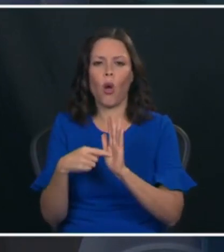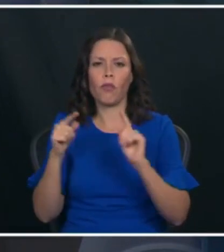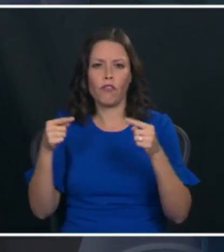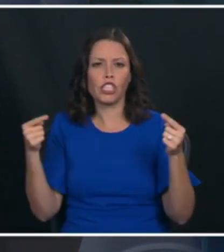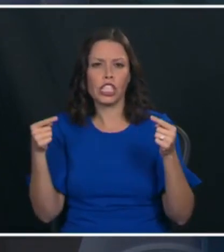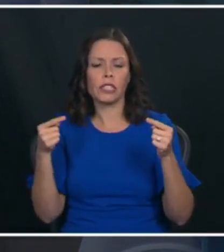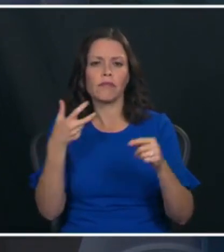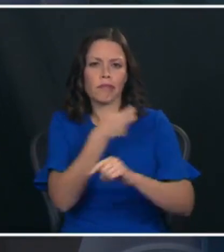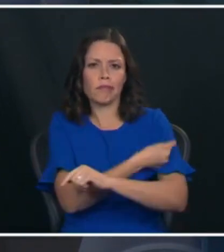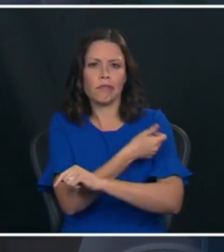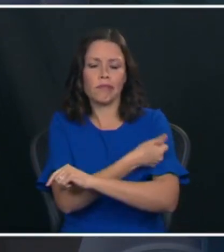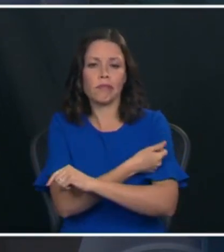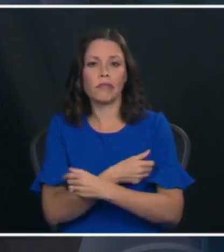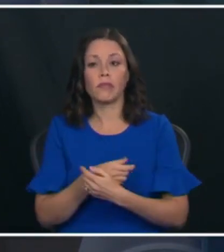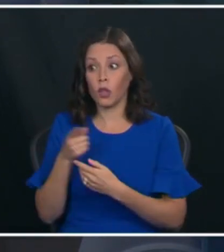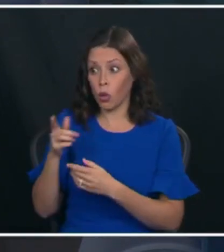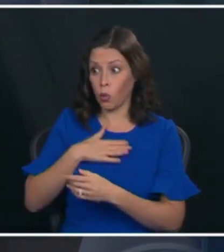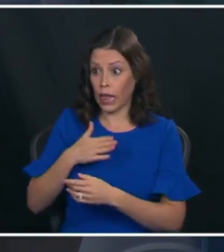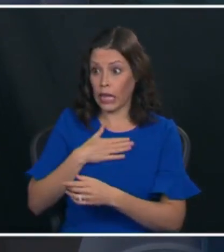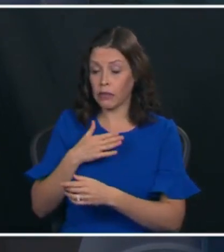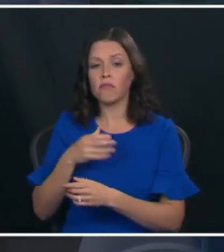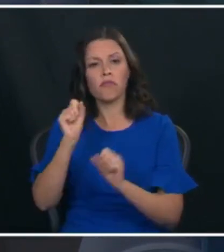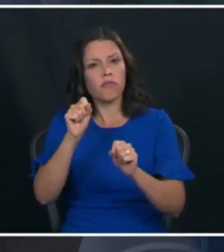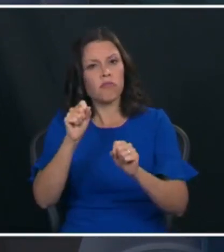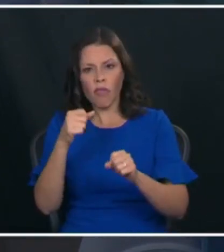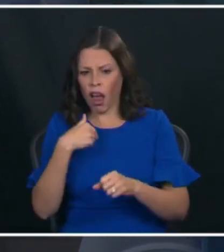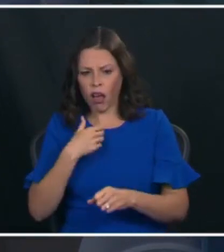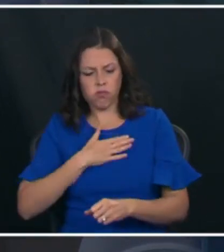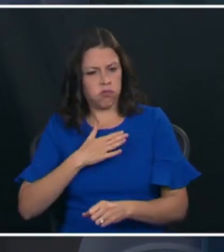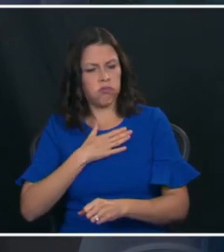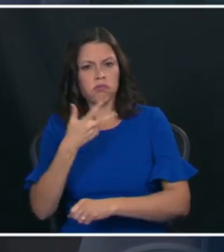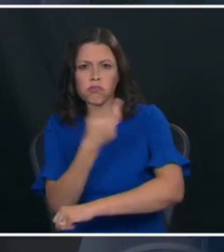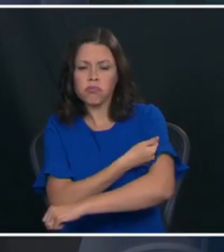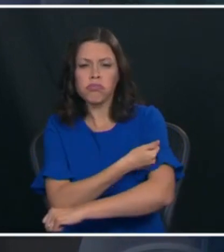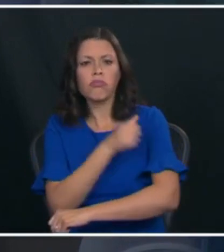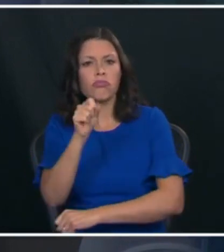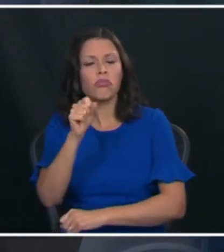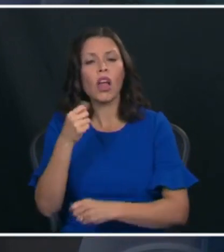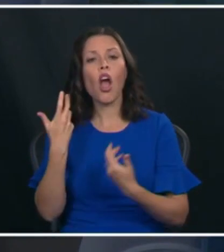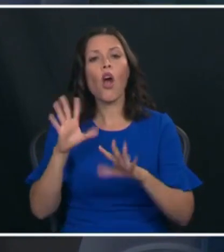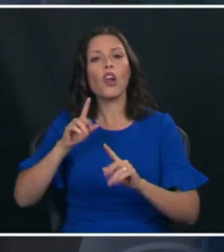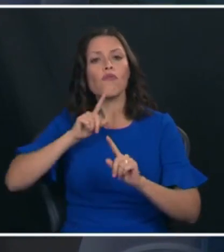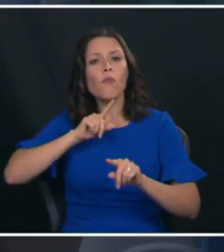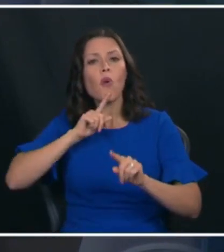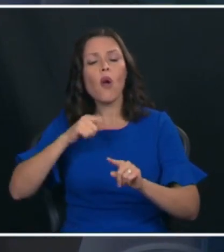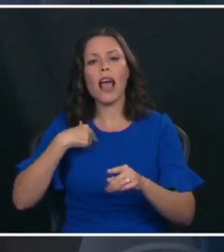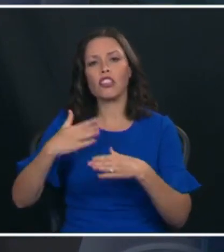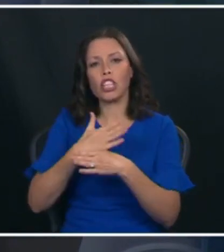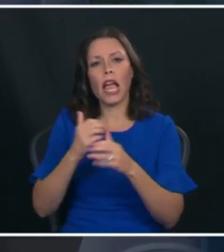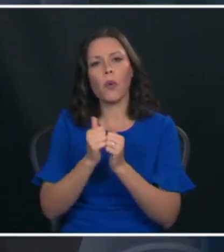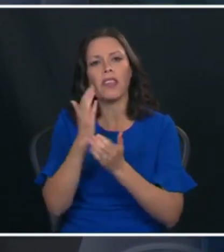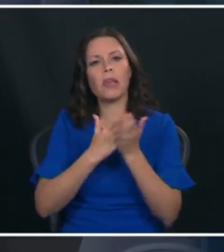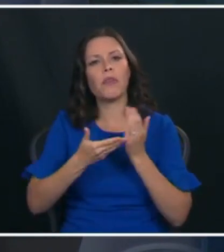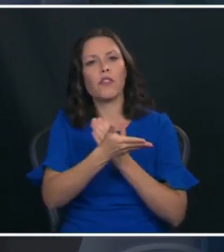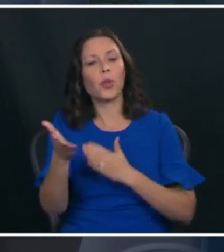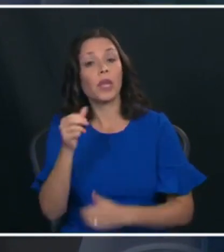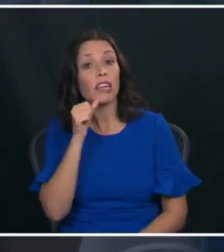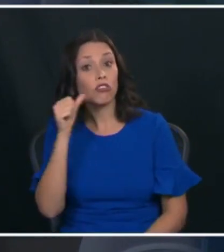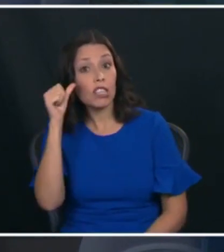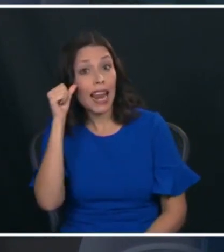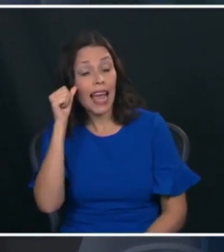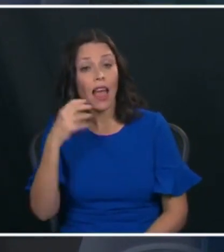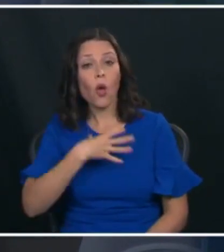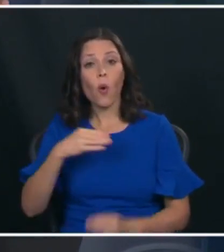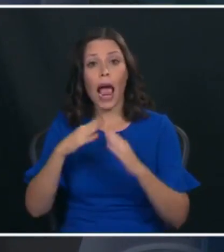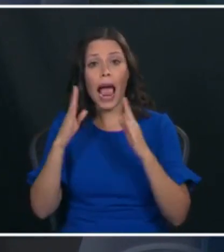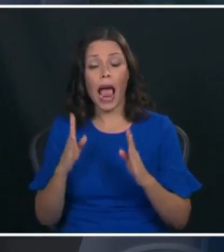personally take it i absolutely would be open to taking the vaccine as has been reported as i shared with some of you yesterday the white